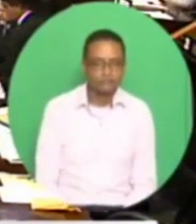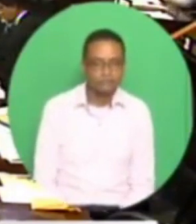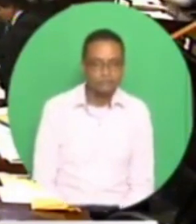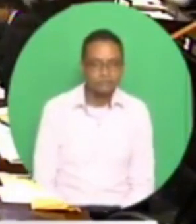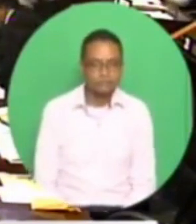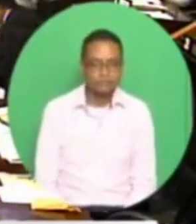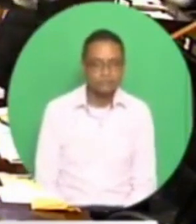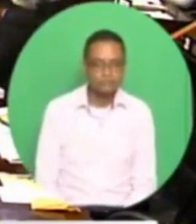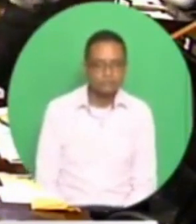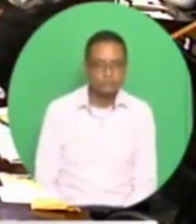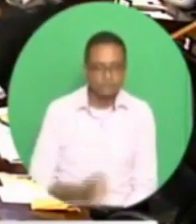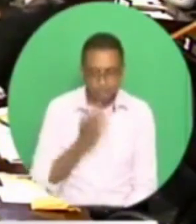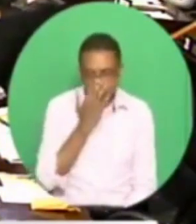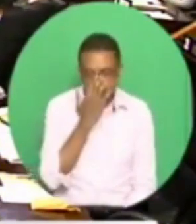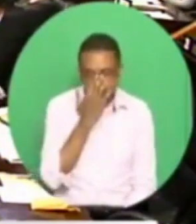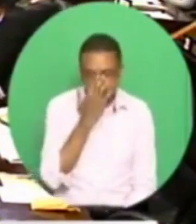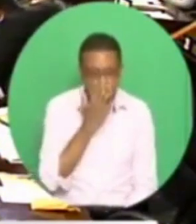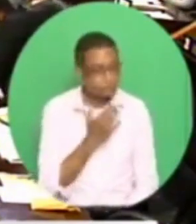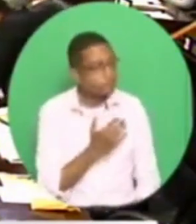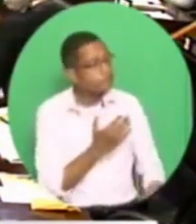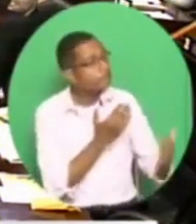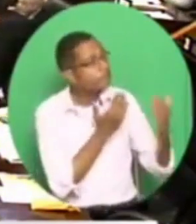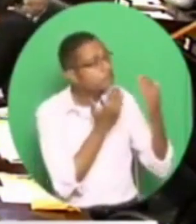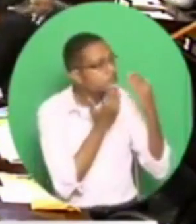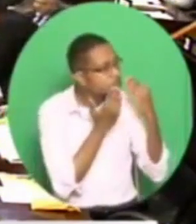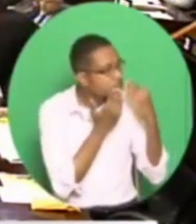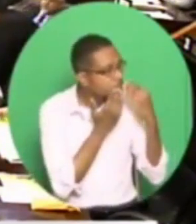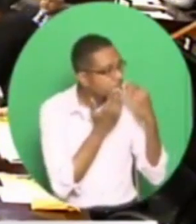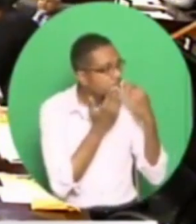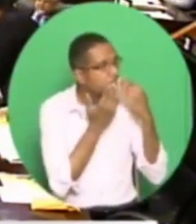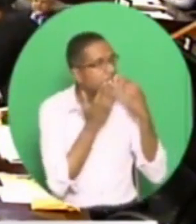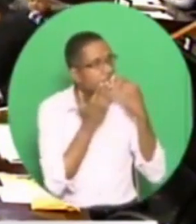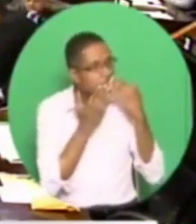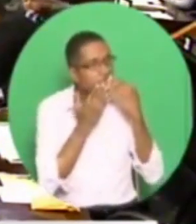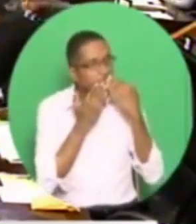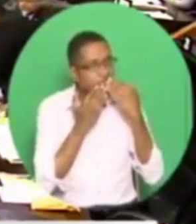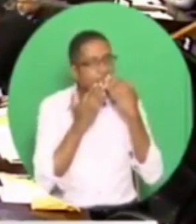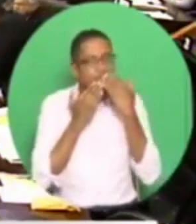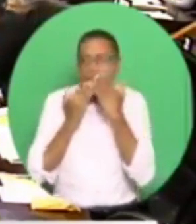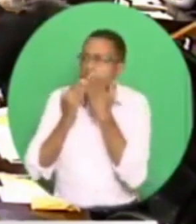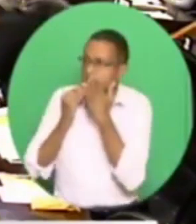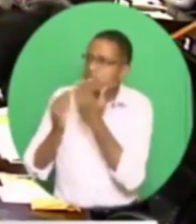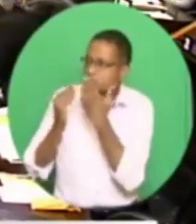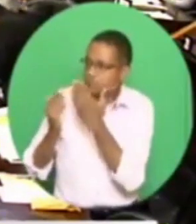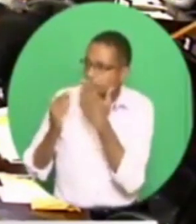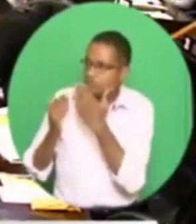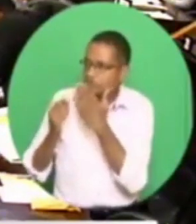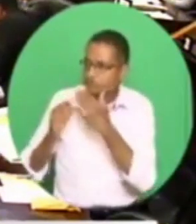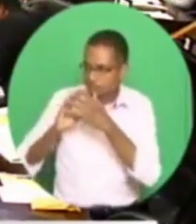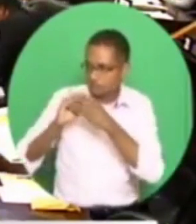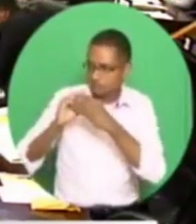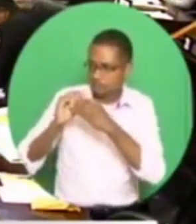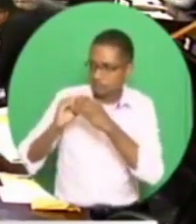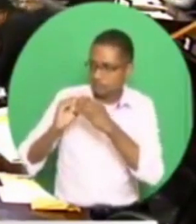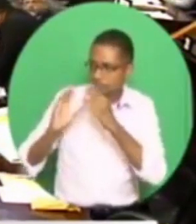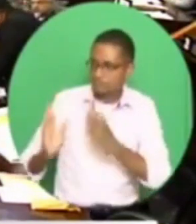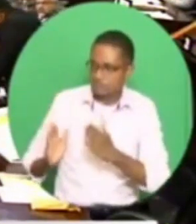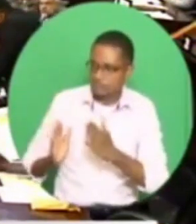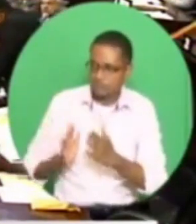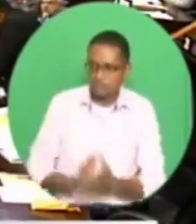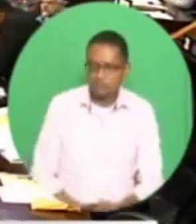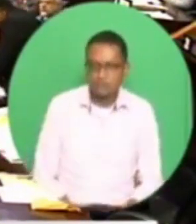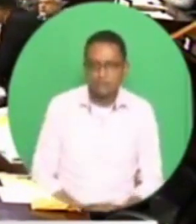Thank you very much. Thank you very much, Madam Speaker, for the opportunity to rise to make